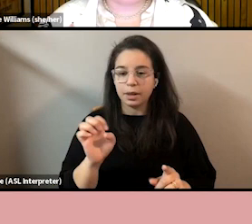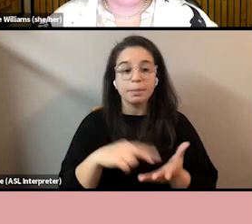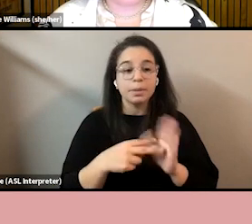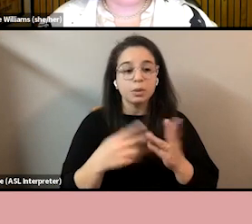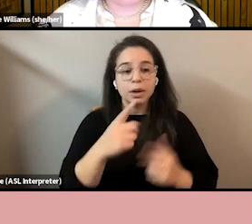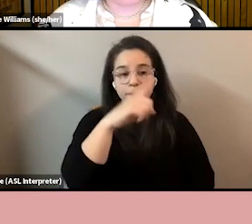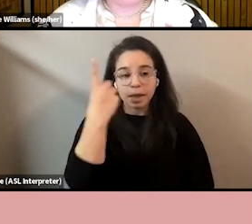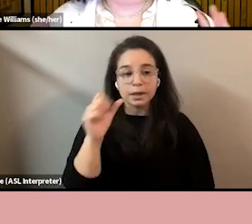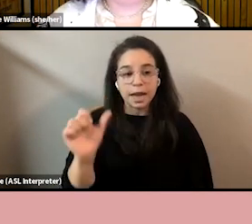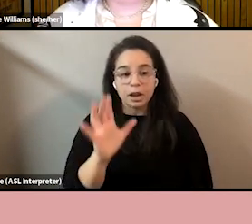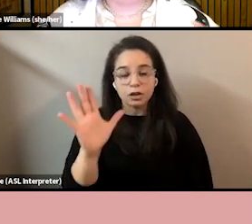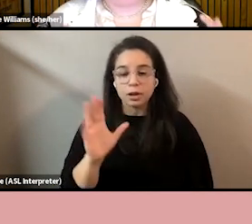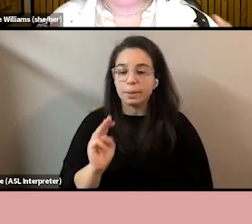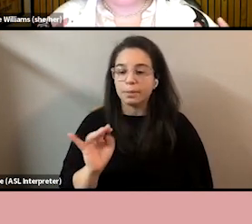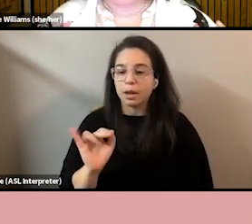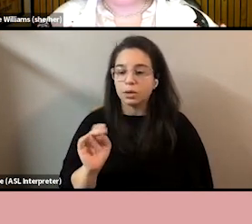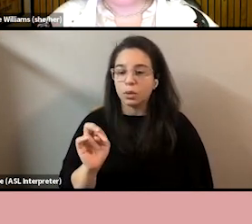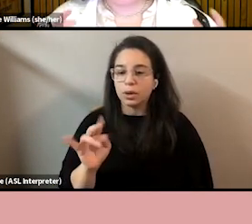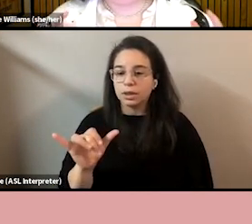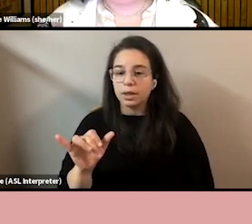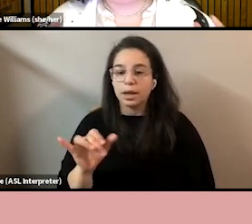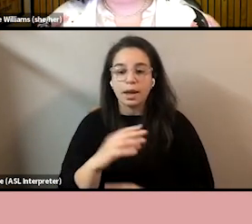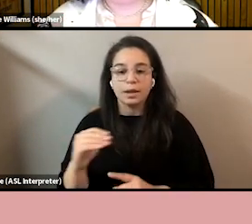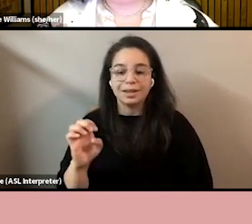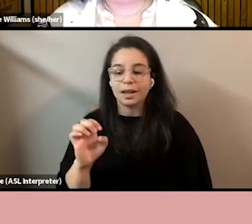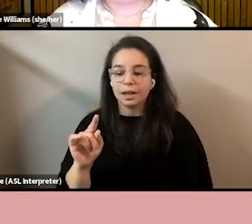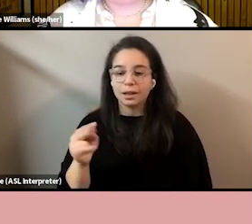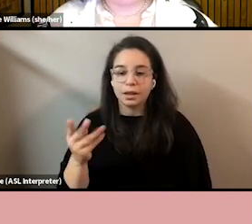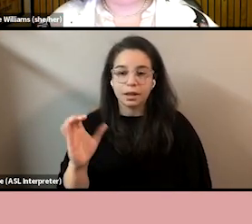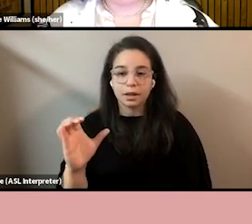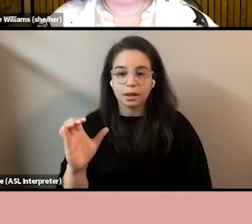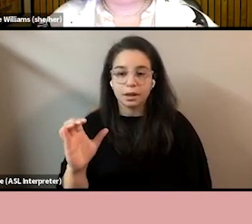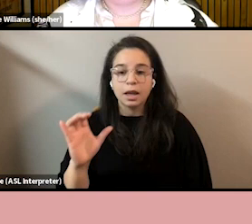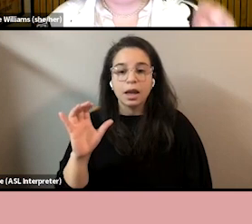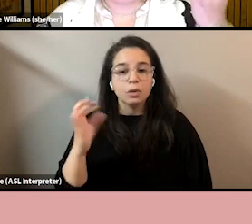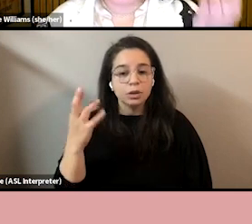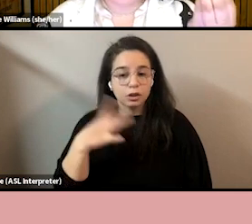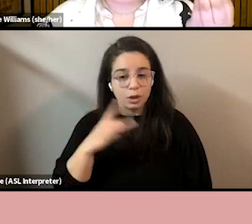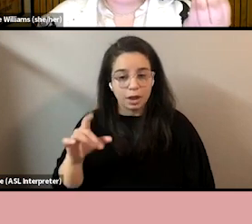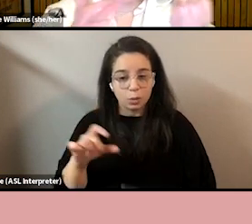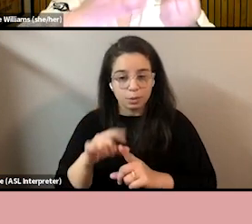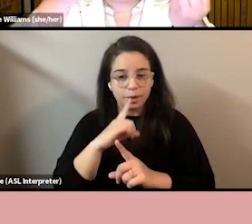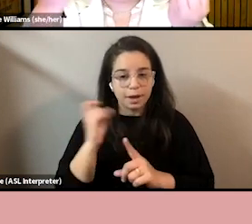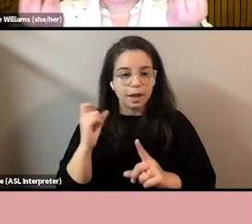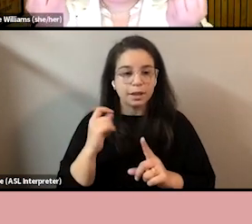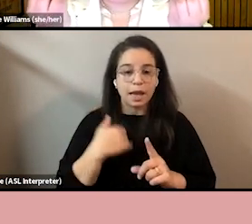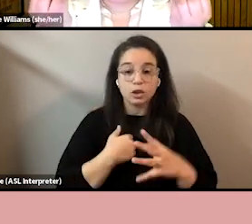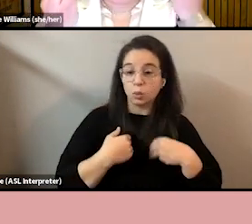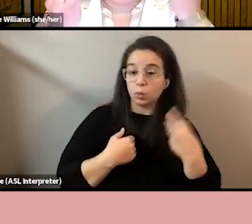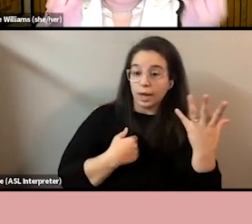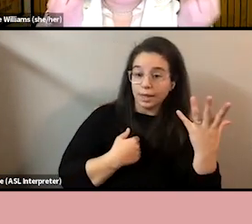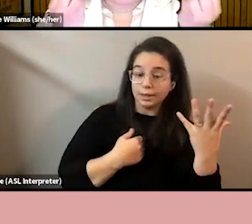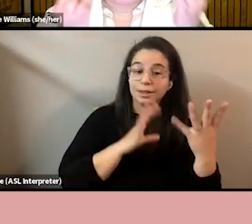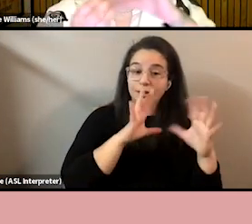Minority Ethnic. And the reason I don't like it is I feel like it really centers whiteness. There is white and then there is BAME.